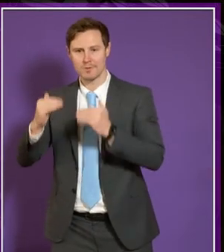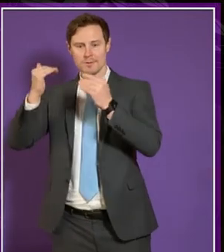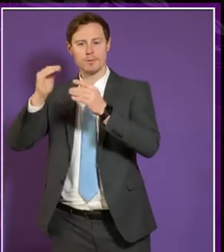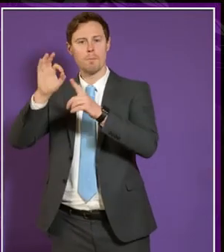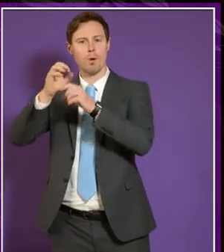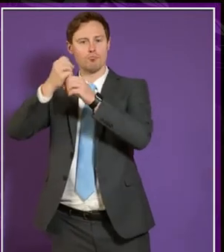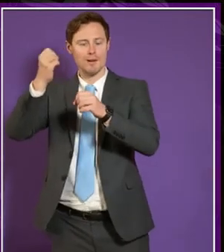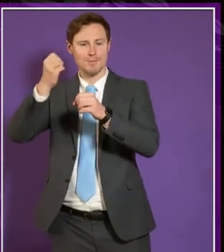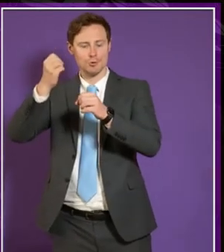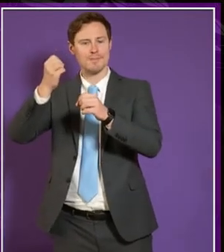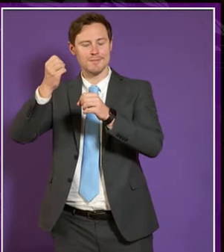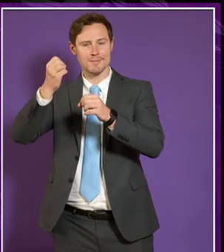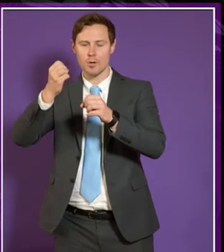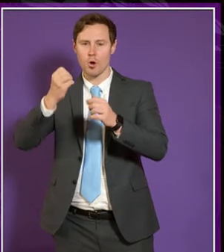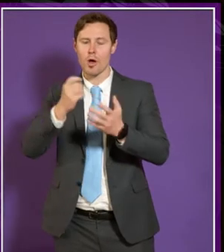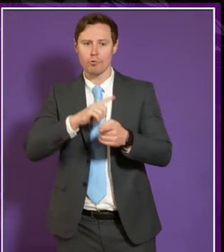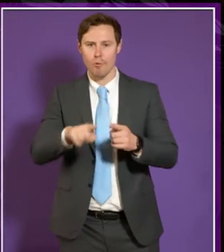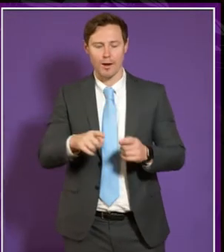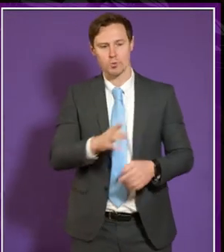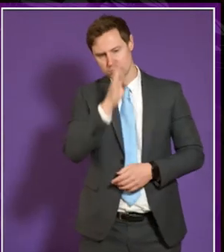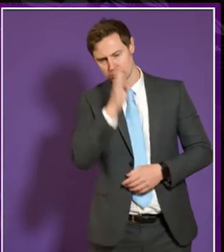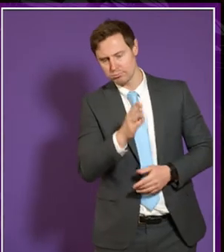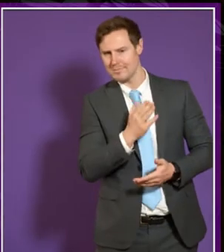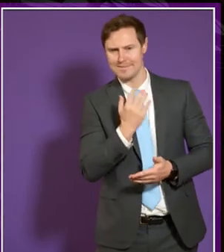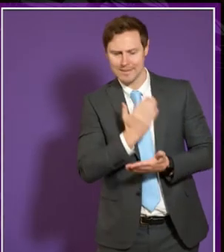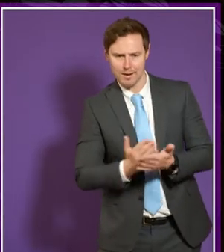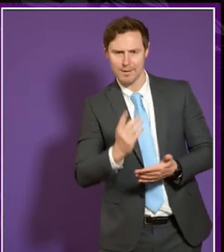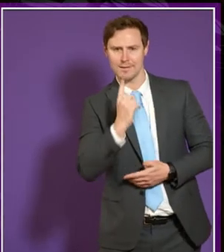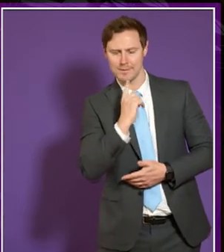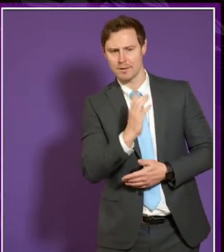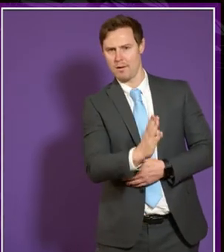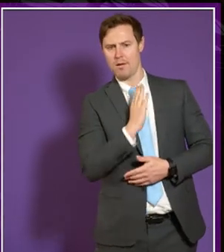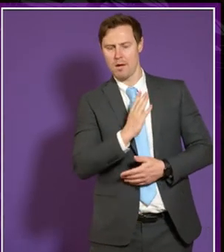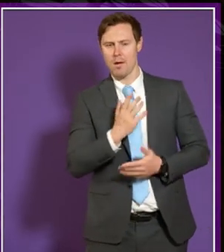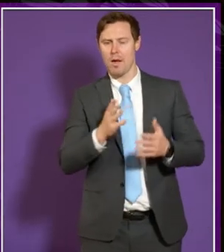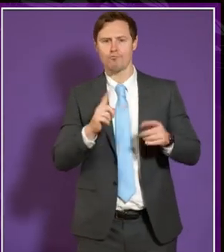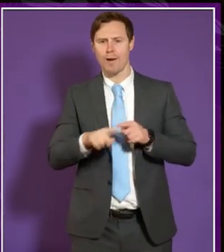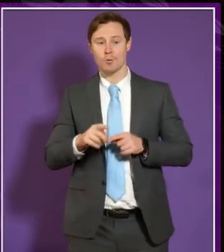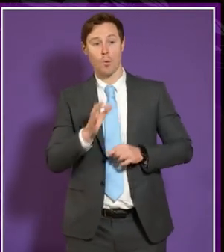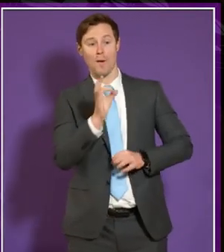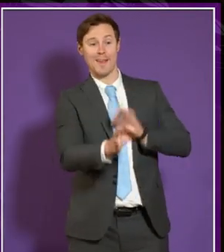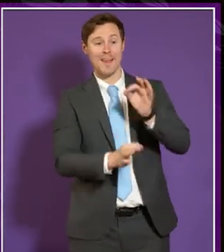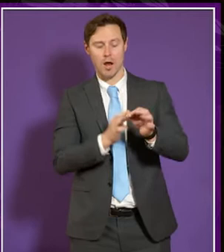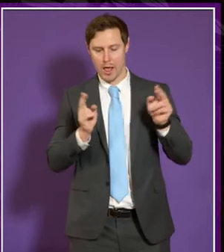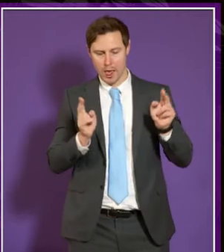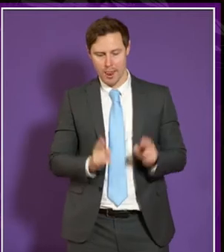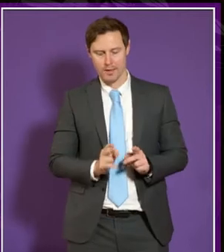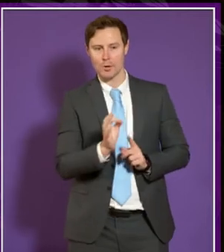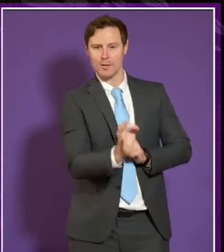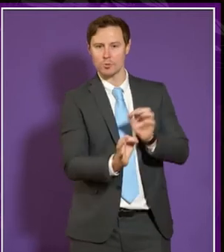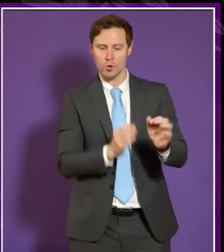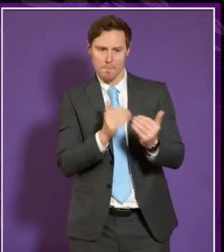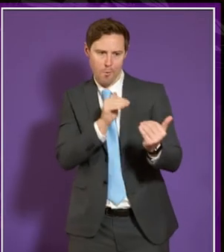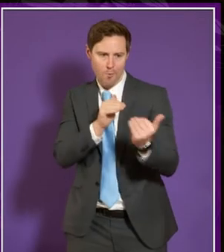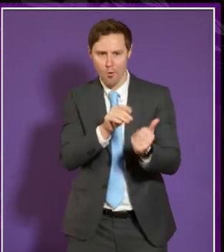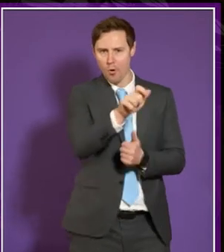UCAS and trying to kind of streamline it and make it much easier and less questioning in terms of the app of the questions